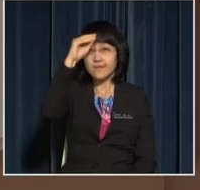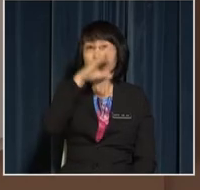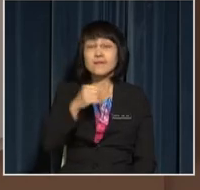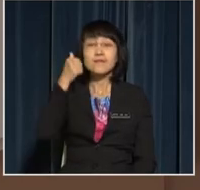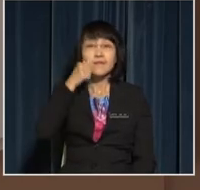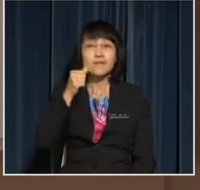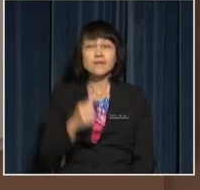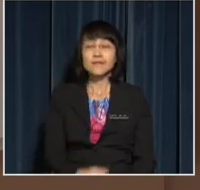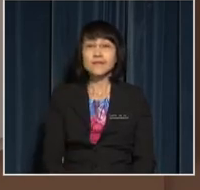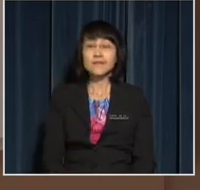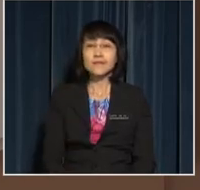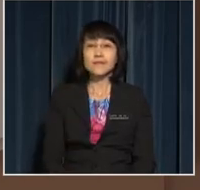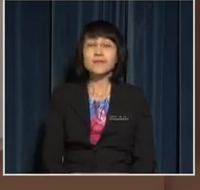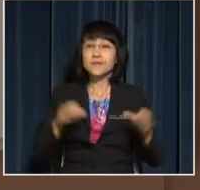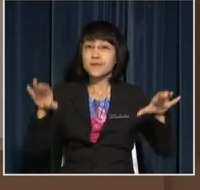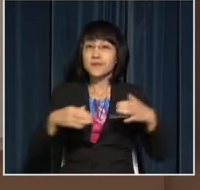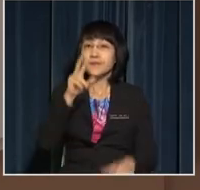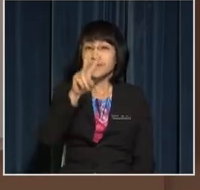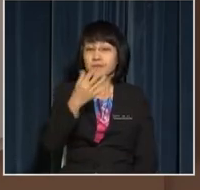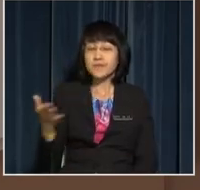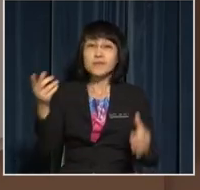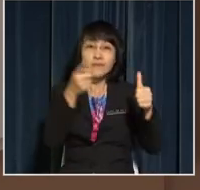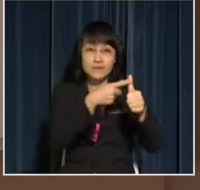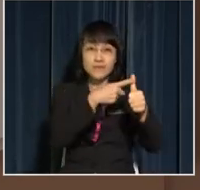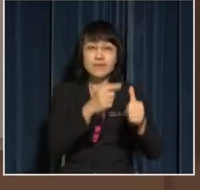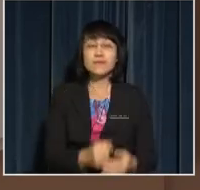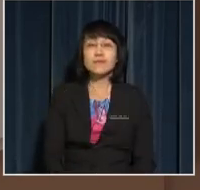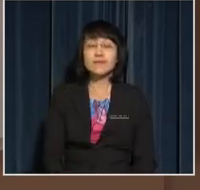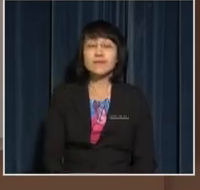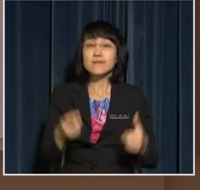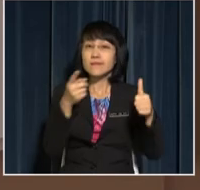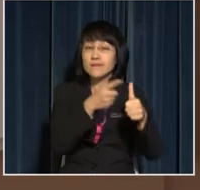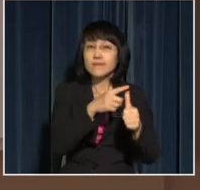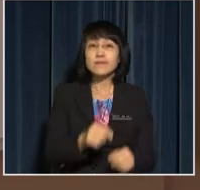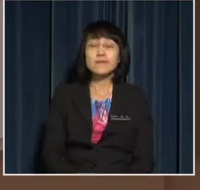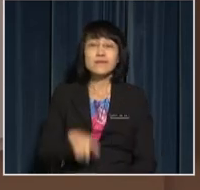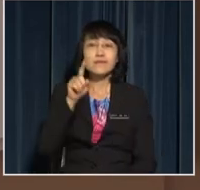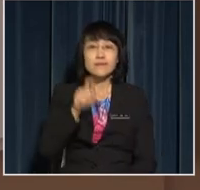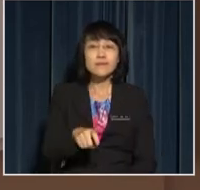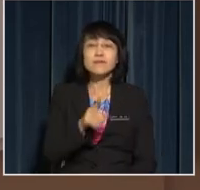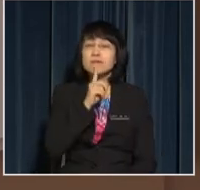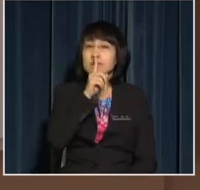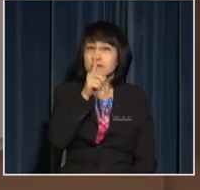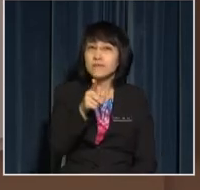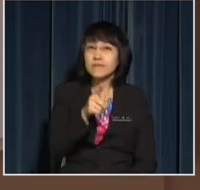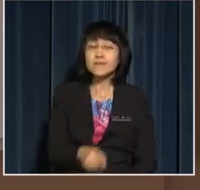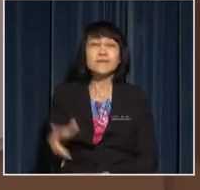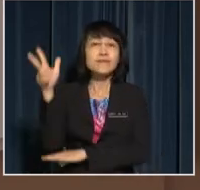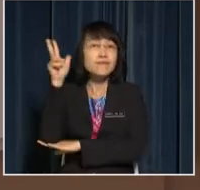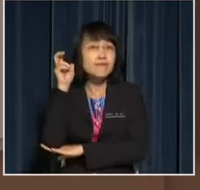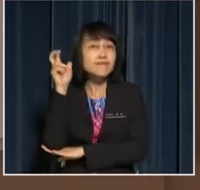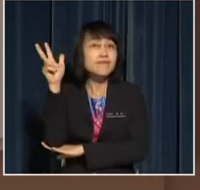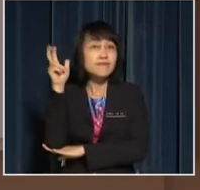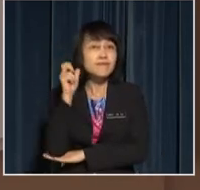girls, we have to do two things first First, you must make sure you are listening